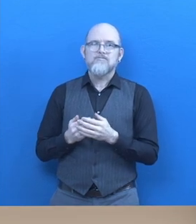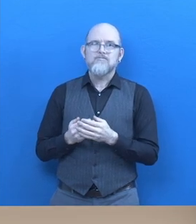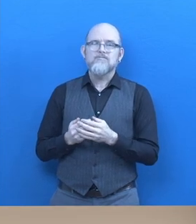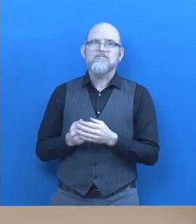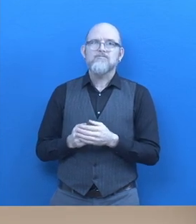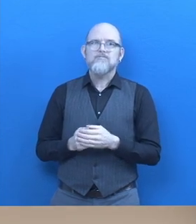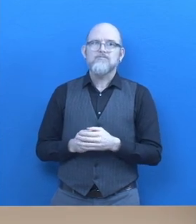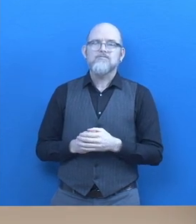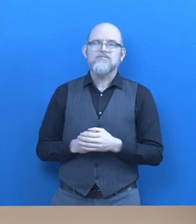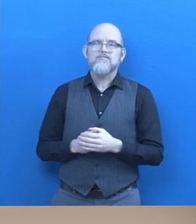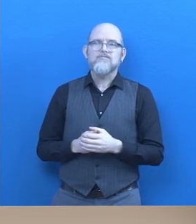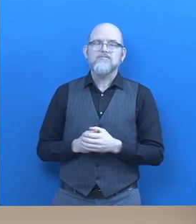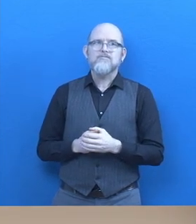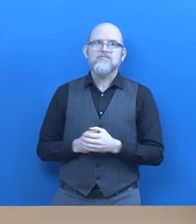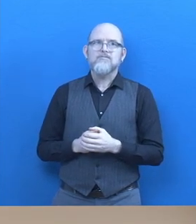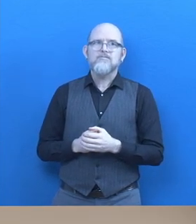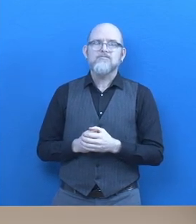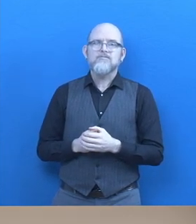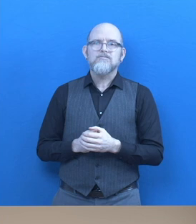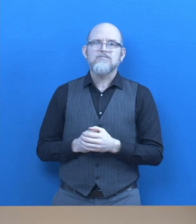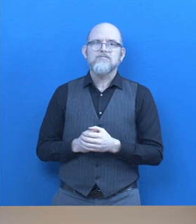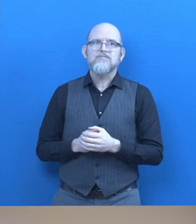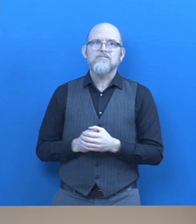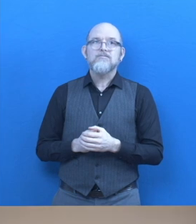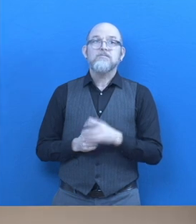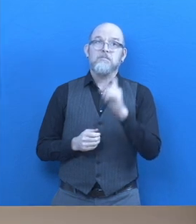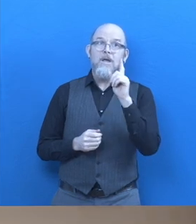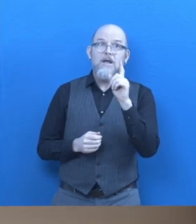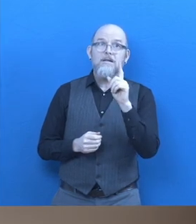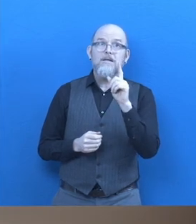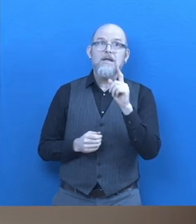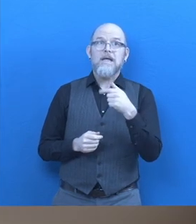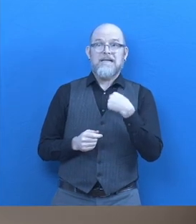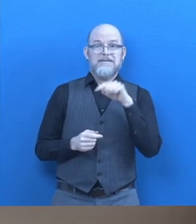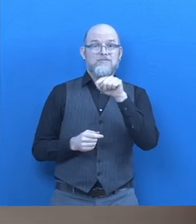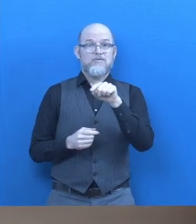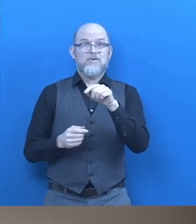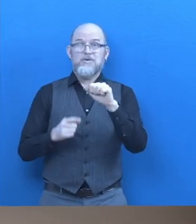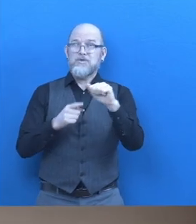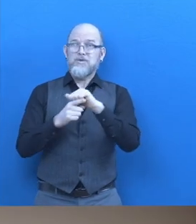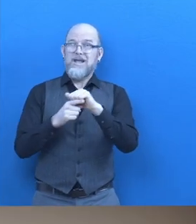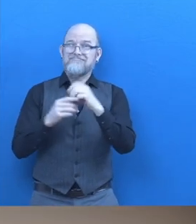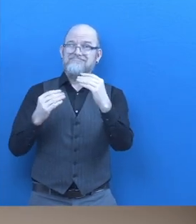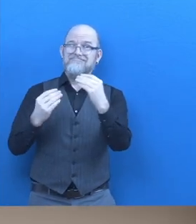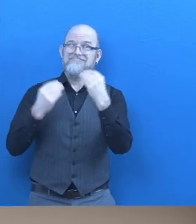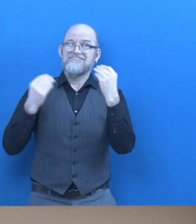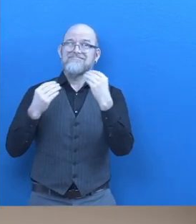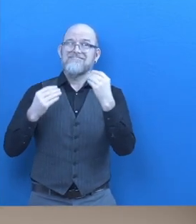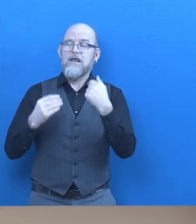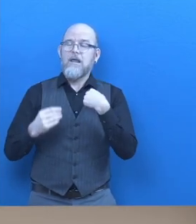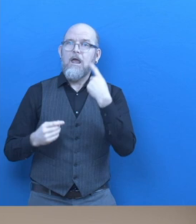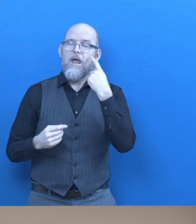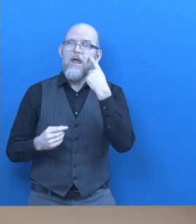When I used use I used to use machine. So, I used to machine technology, and used